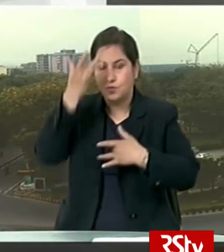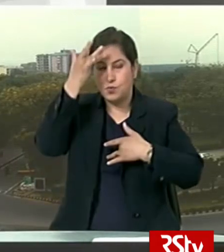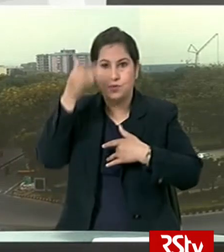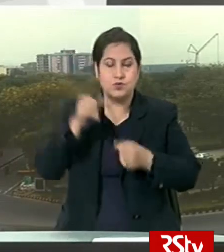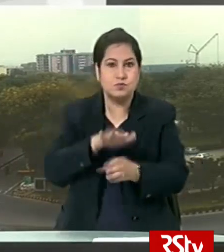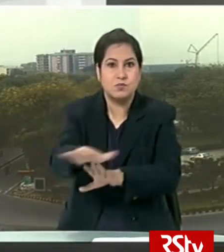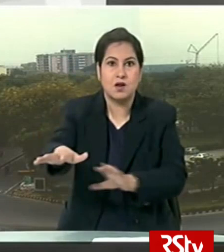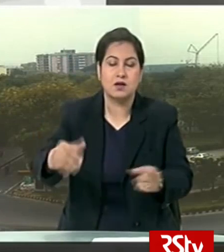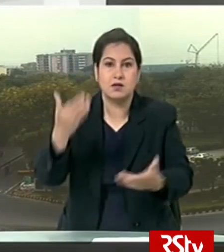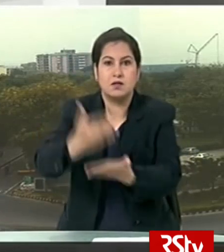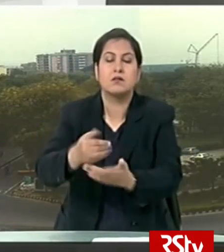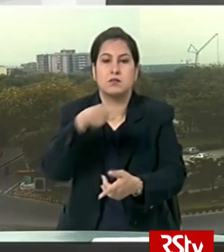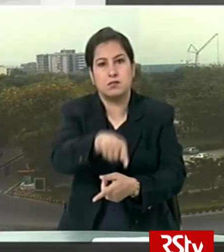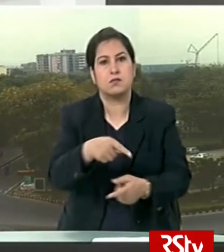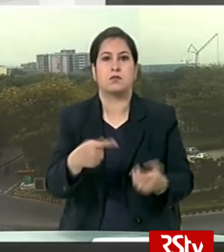of coronavirus